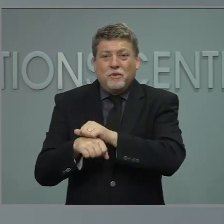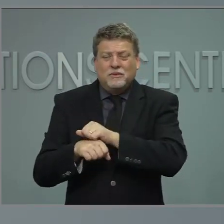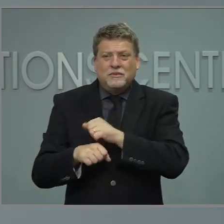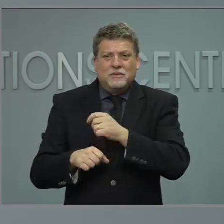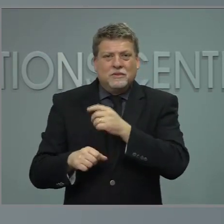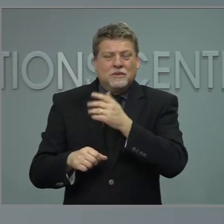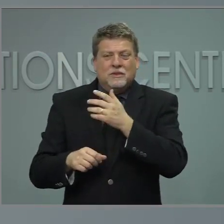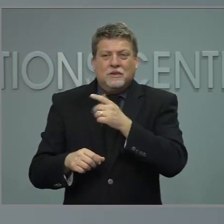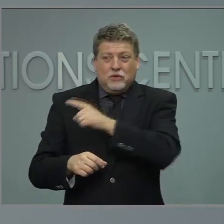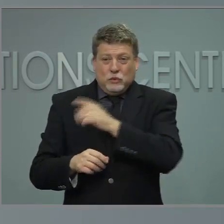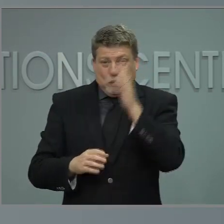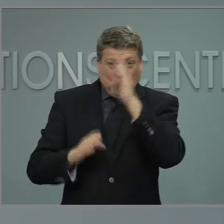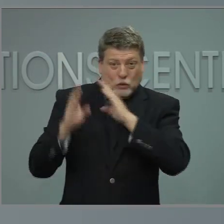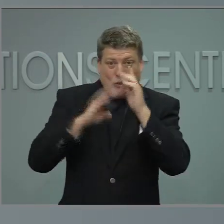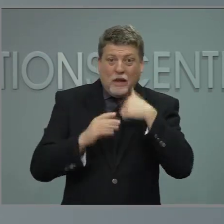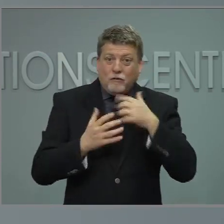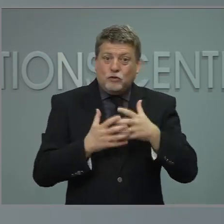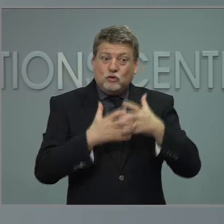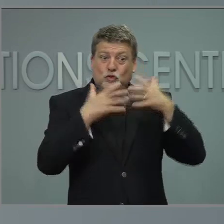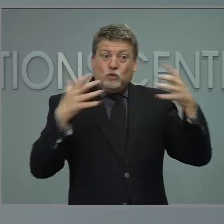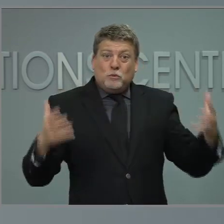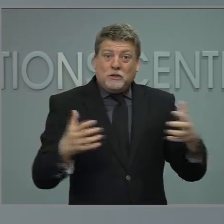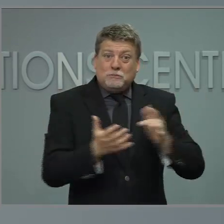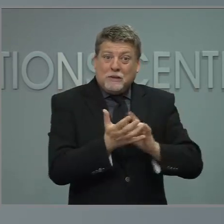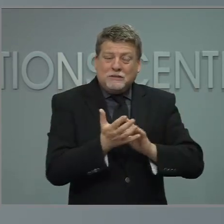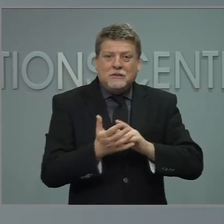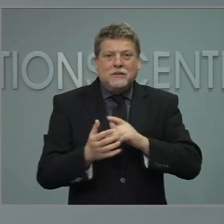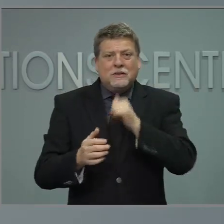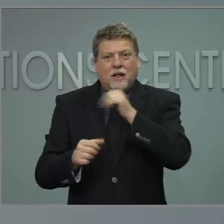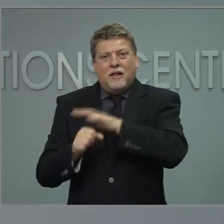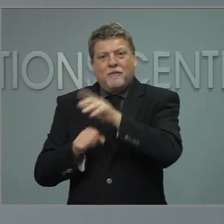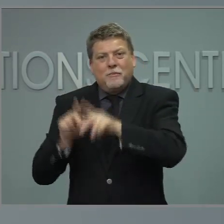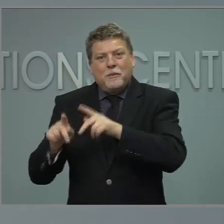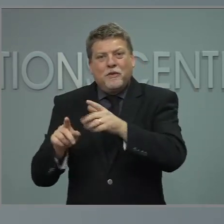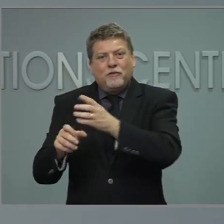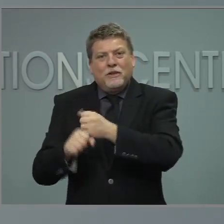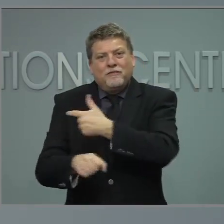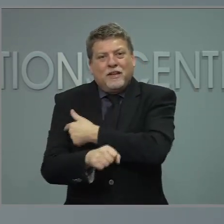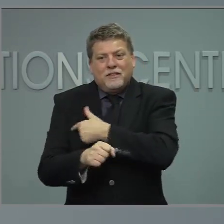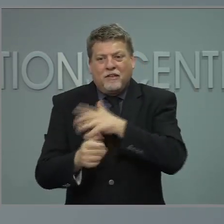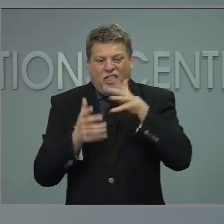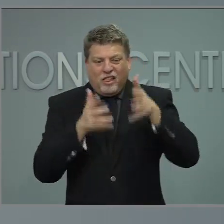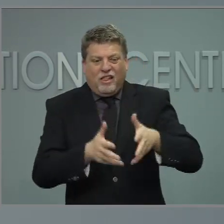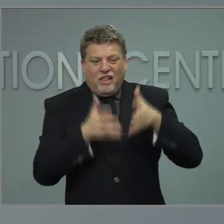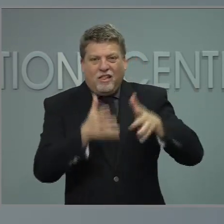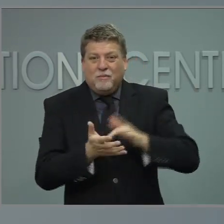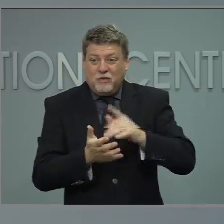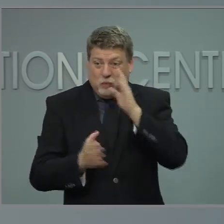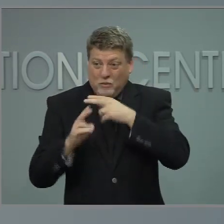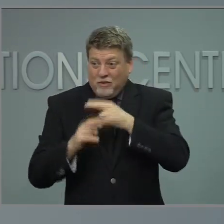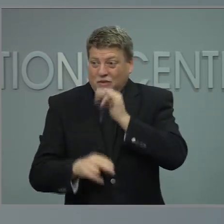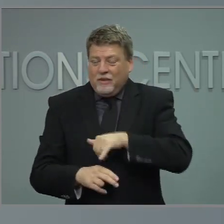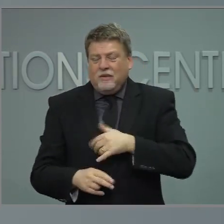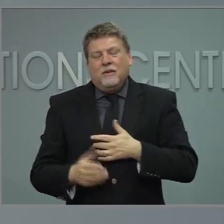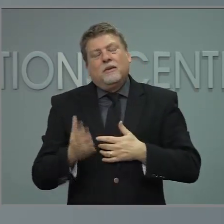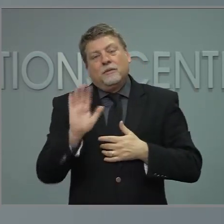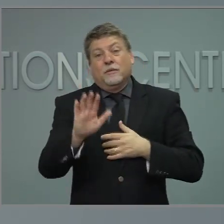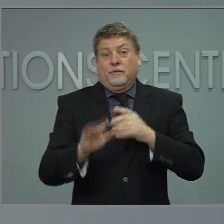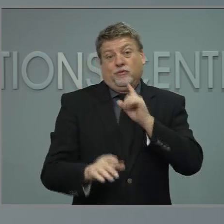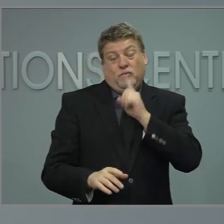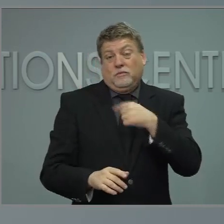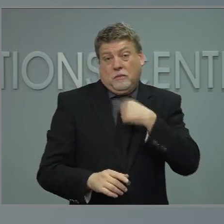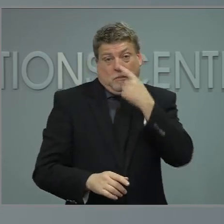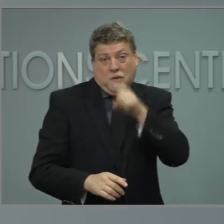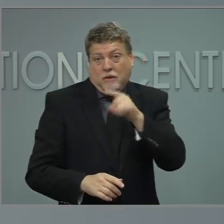So we certainly want to get to that point, but we want it to be at a time when more people are vaccinated. It's one of the reasons why